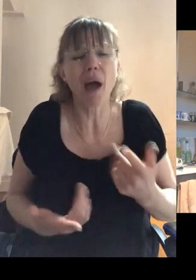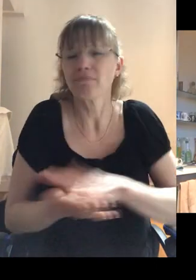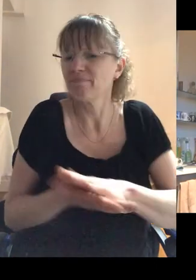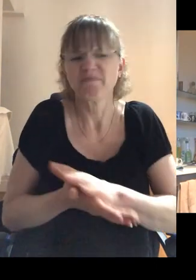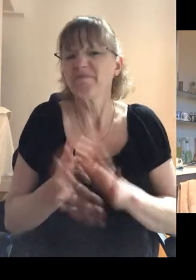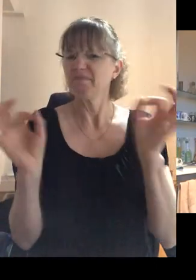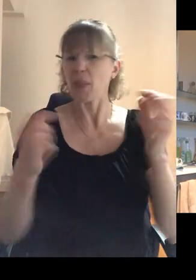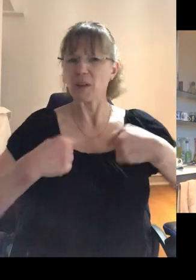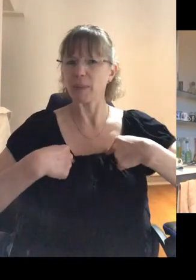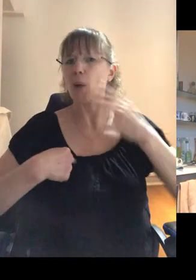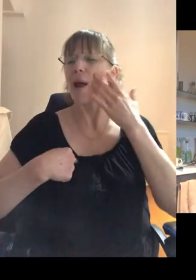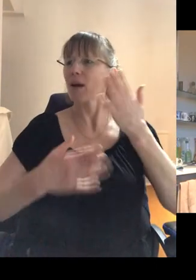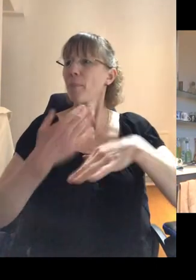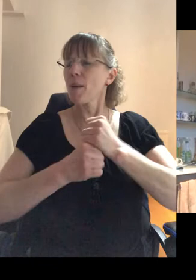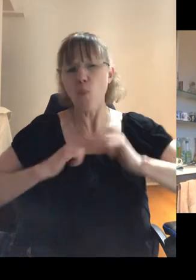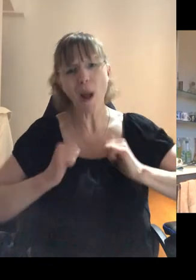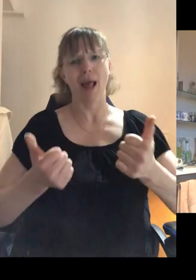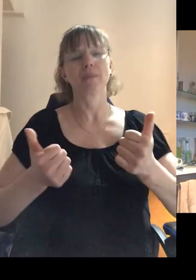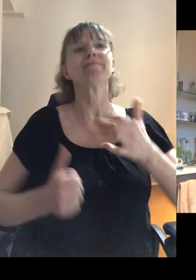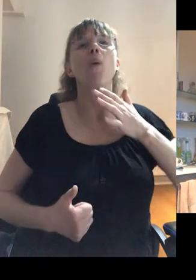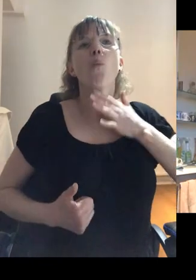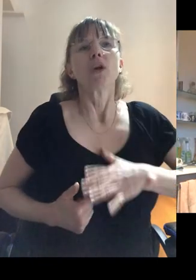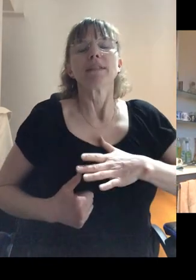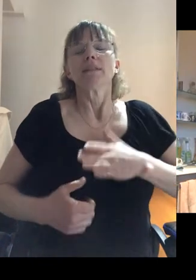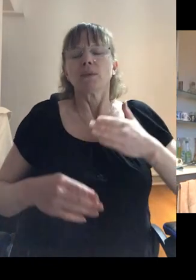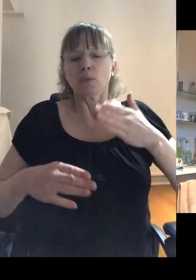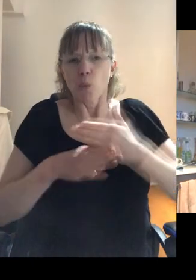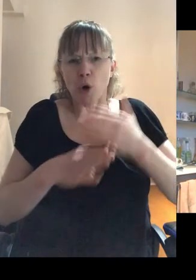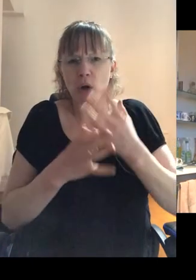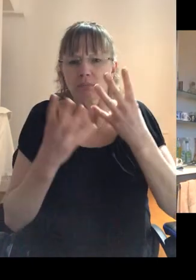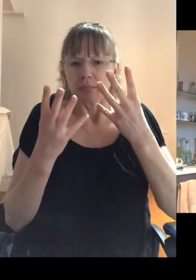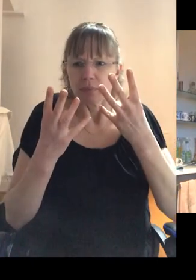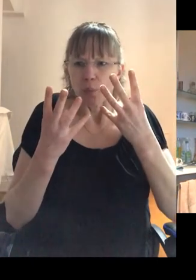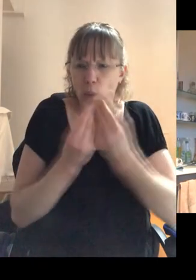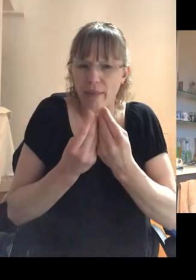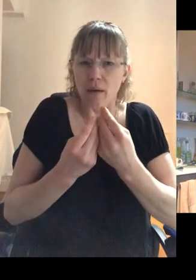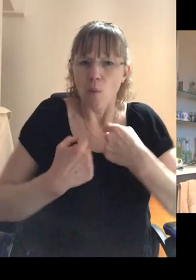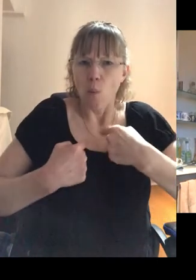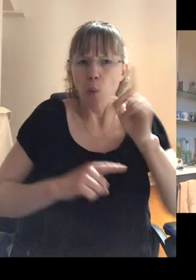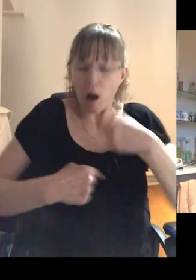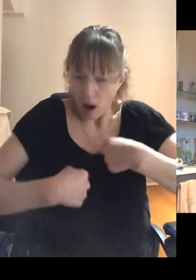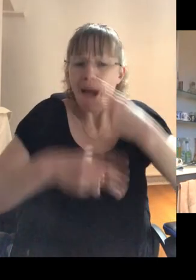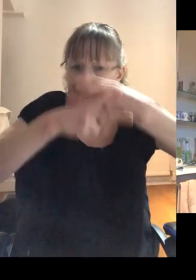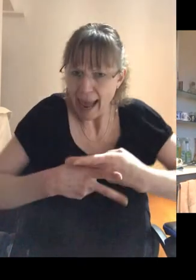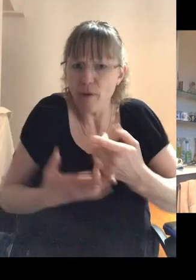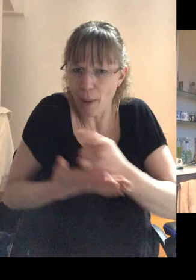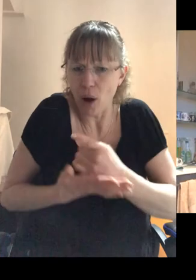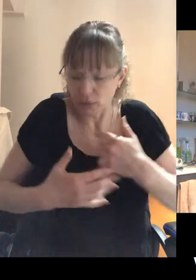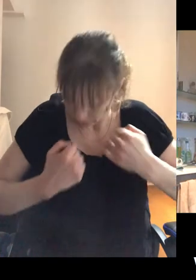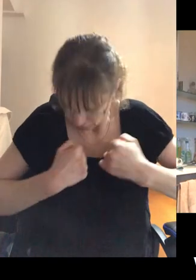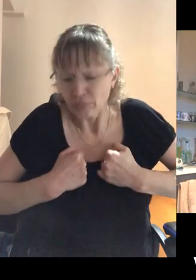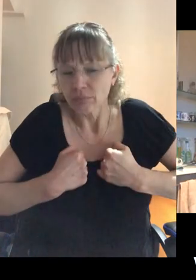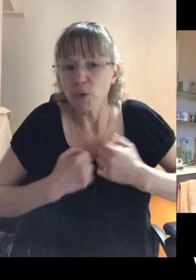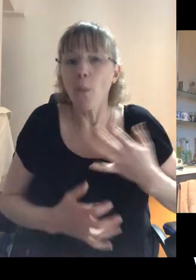meant nothing to me when I got well, I wanted to do something that I cared about. Uh, and what I saw as I was, um, volunteering